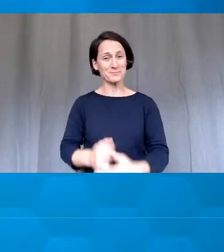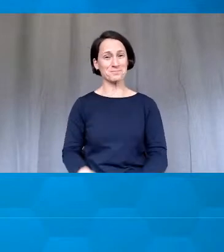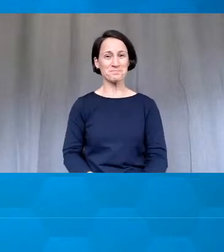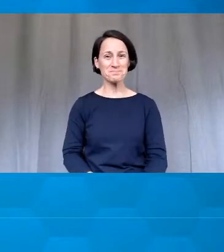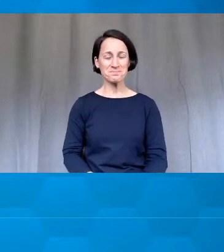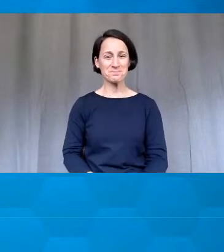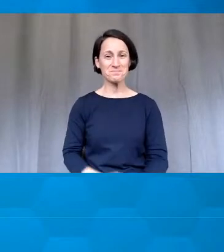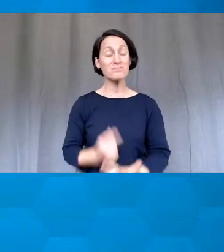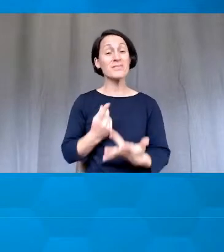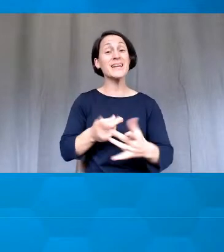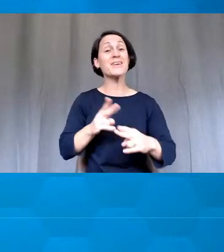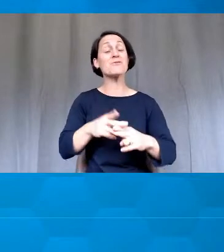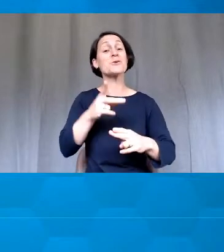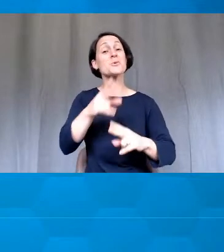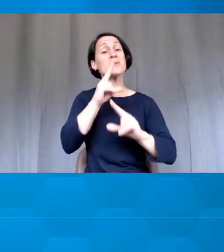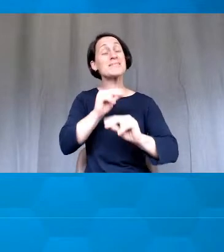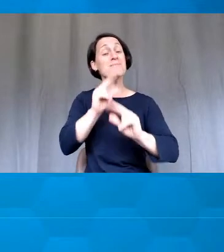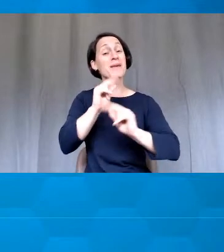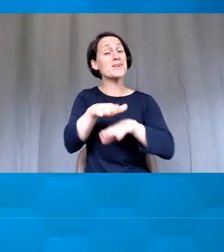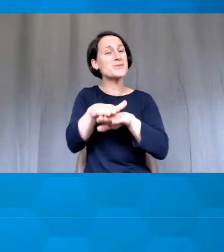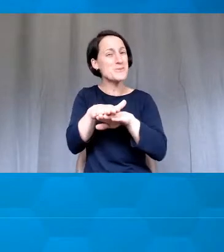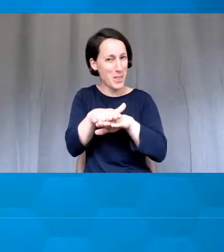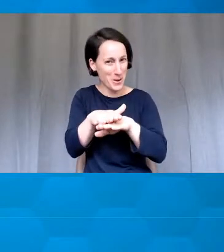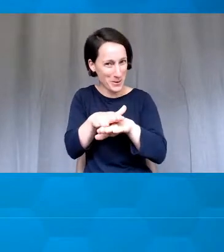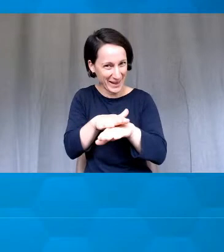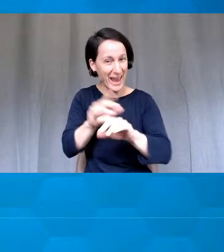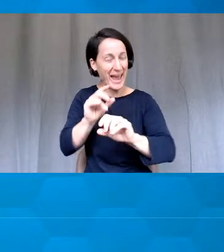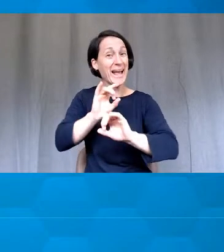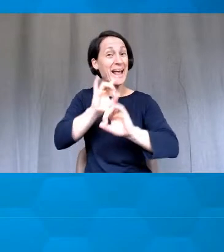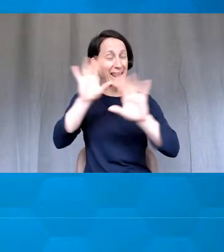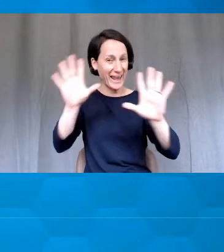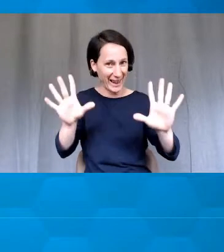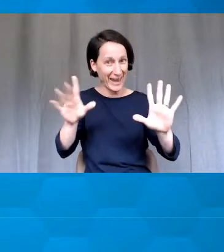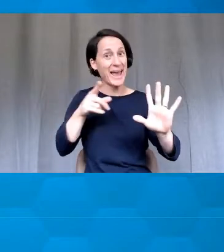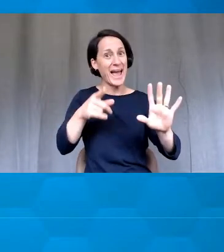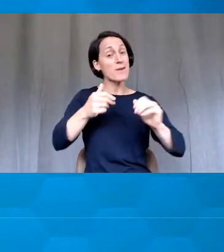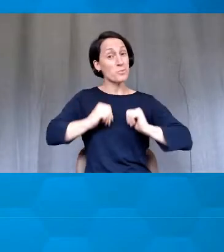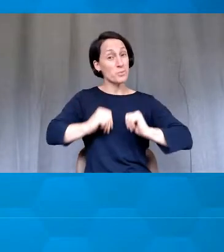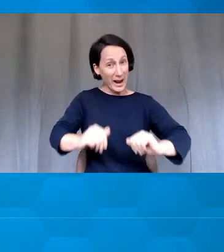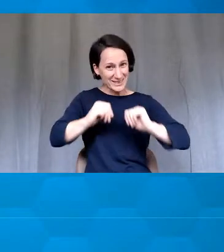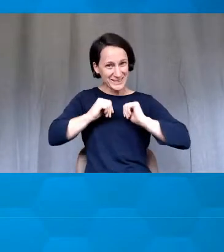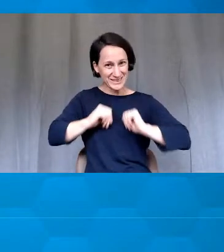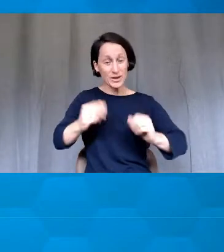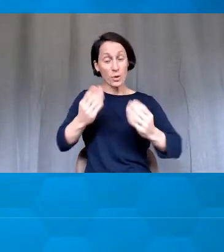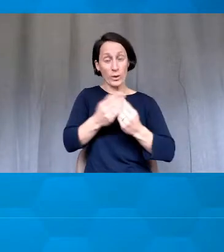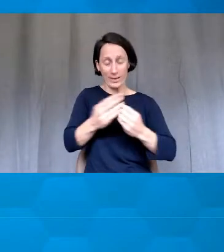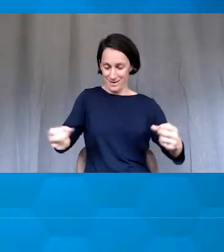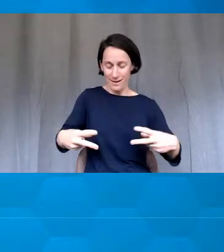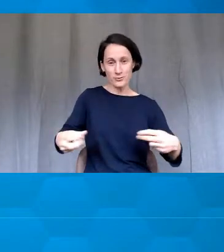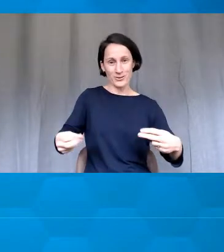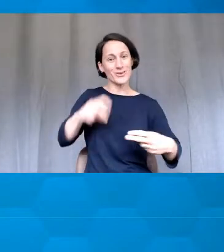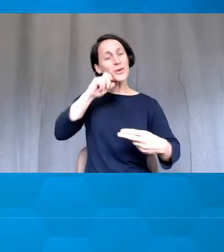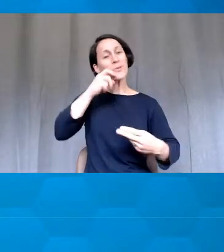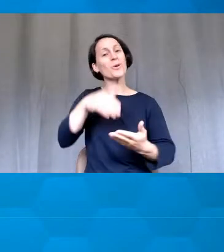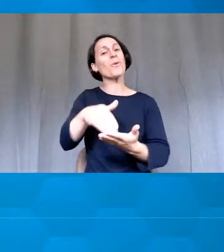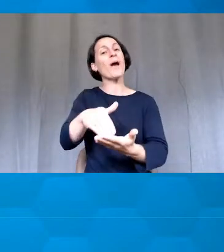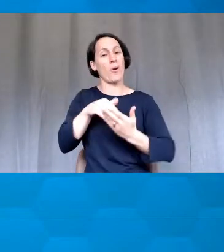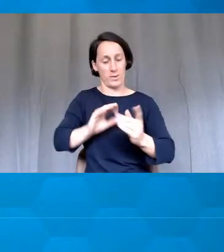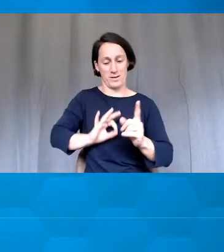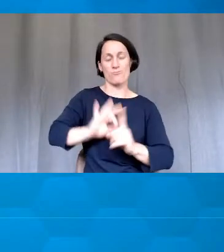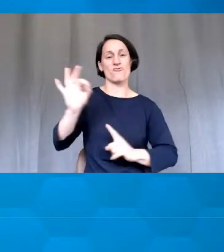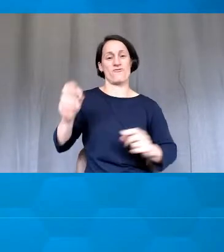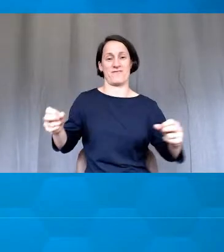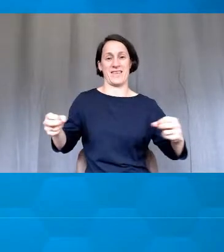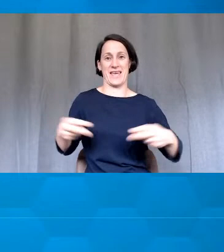if you speak a little bit more slowly and clearly and also practice that as well, it can help how well it